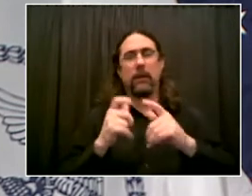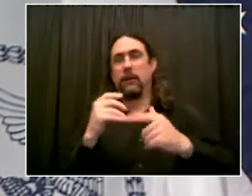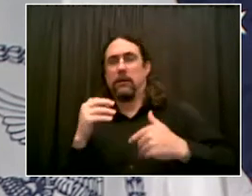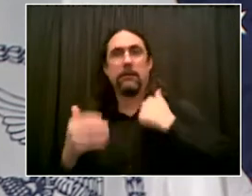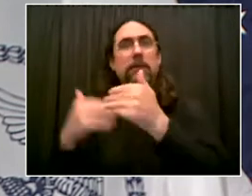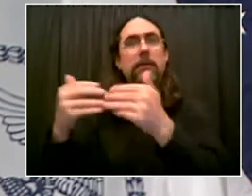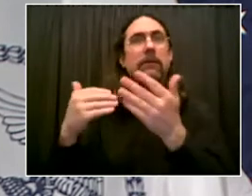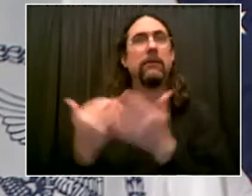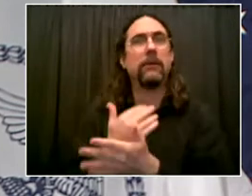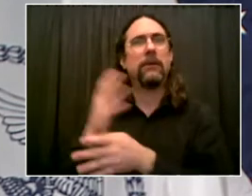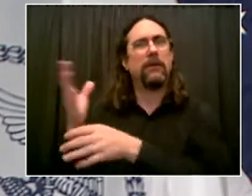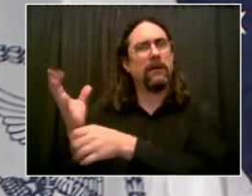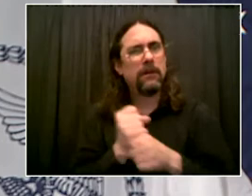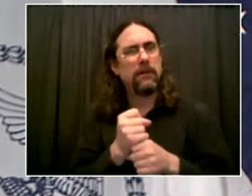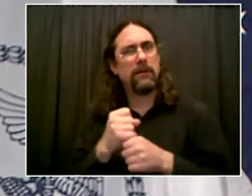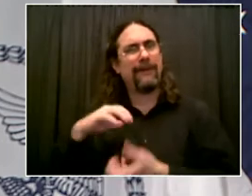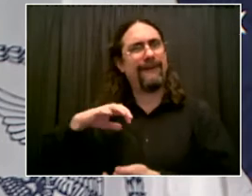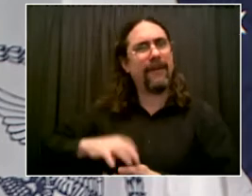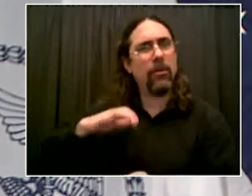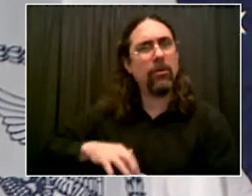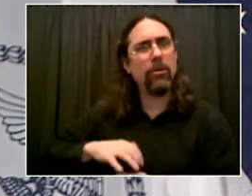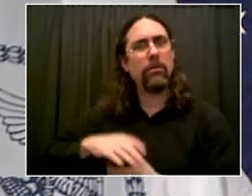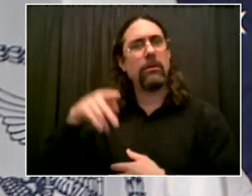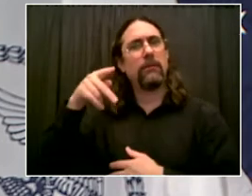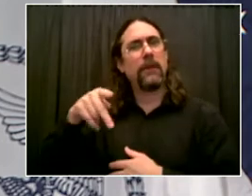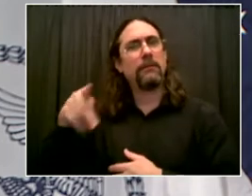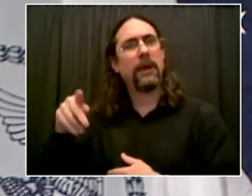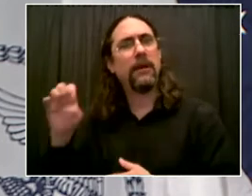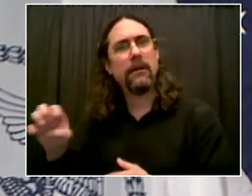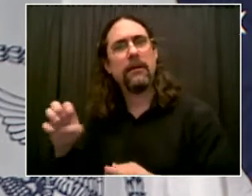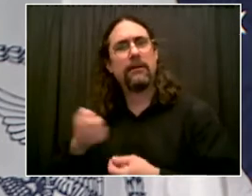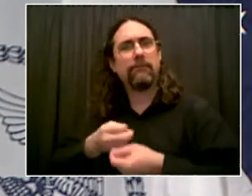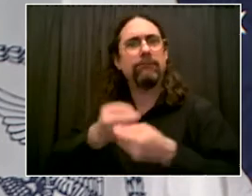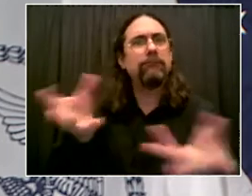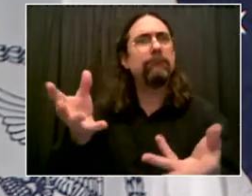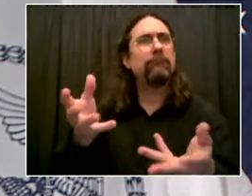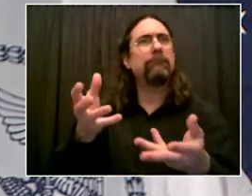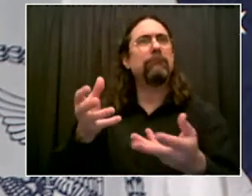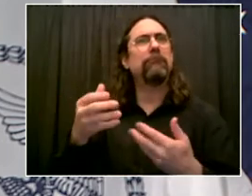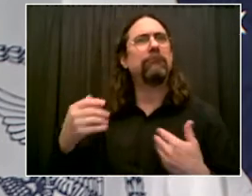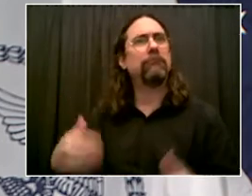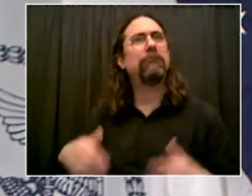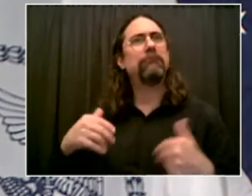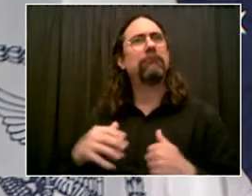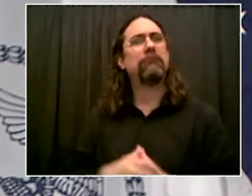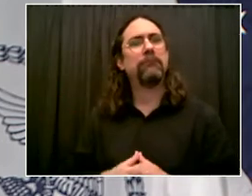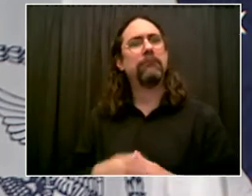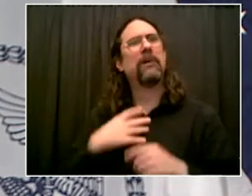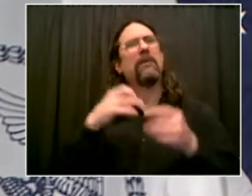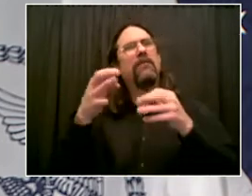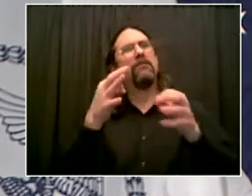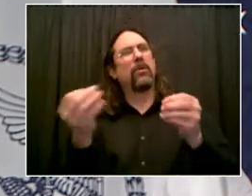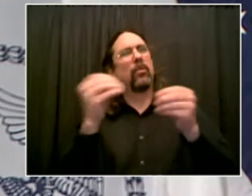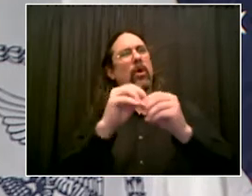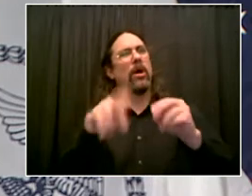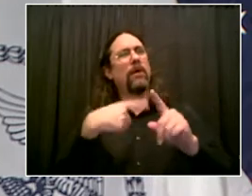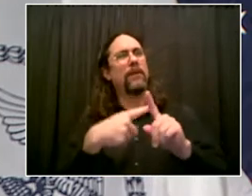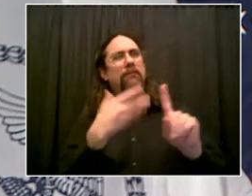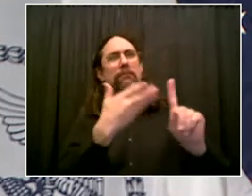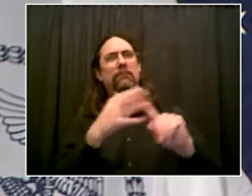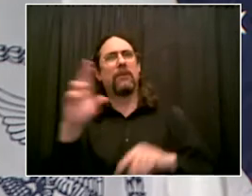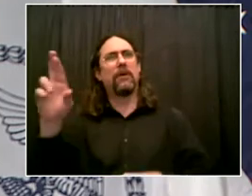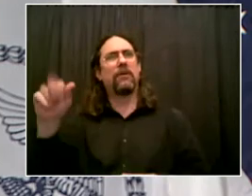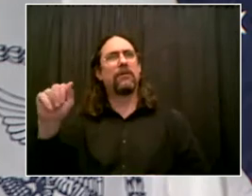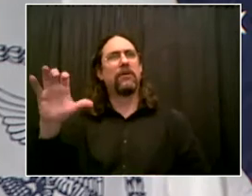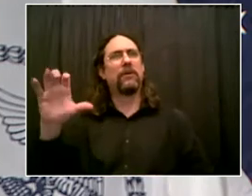understand about Rachel is she has a big vision for where we need to go. She's one of the people who created the notion of New York City becoming the